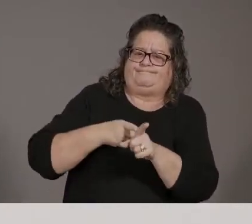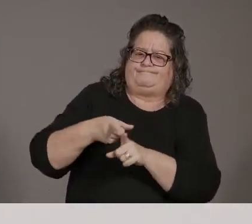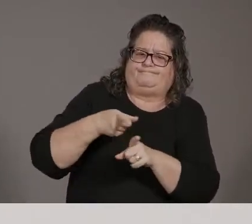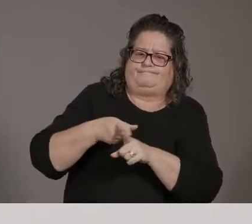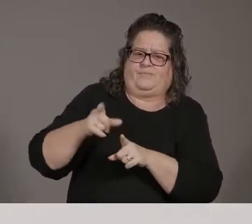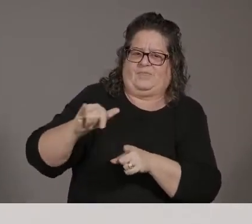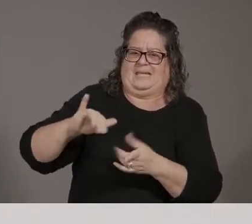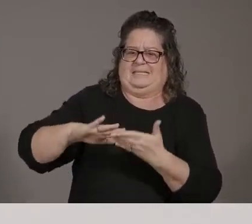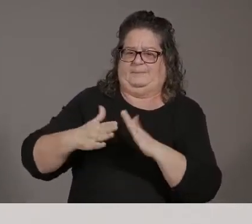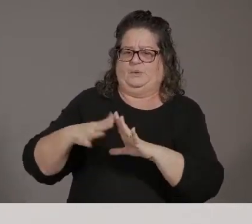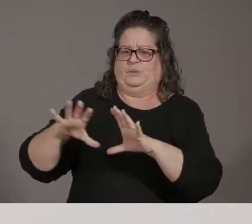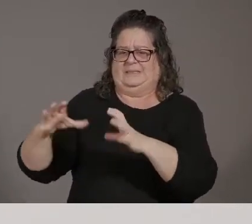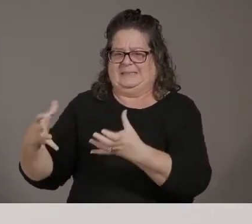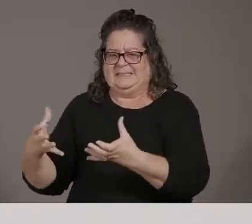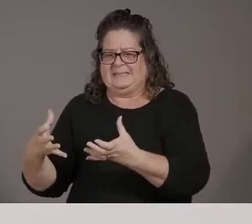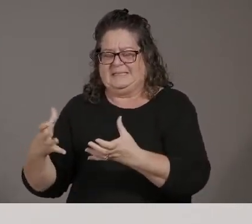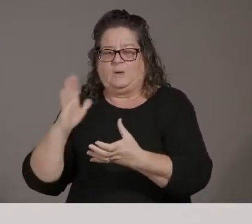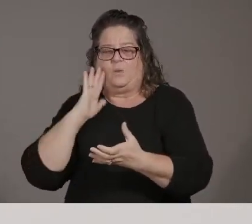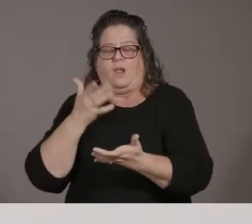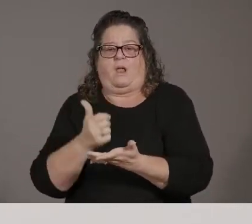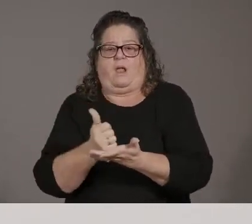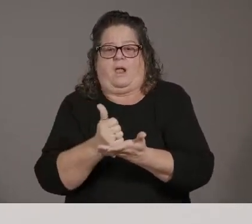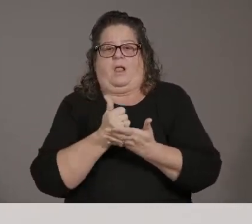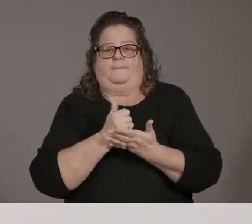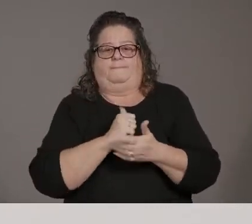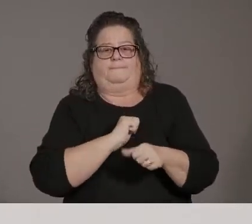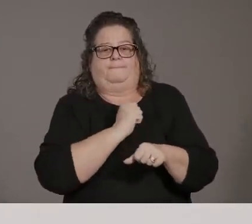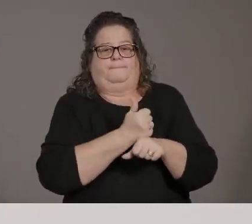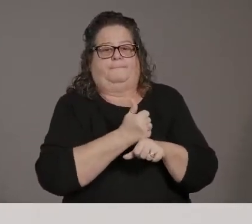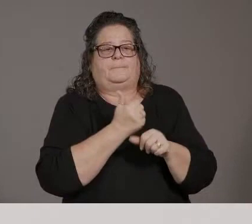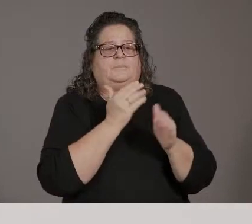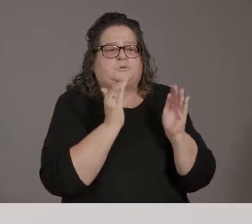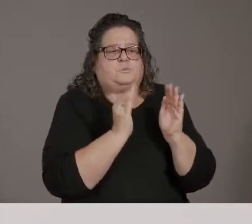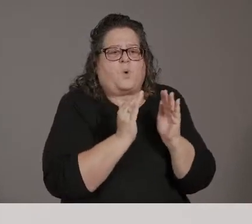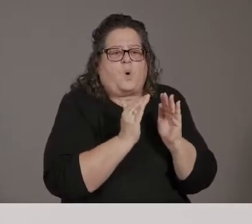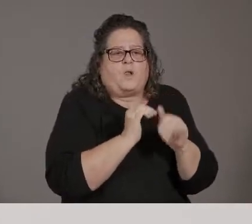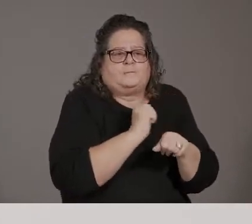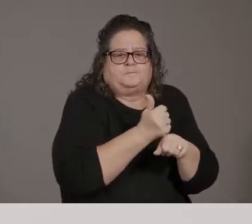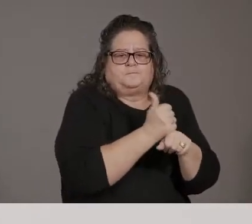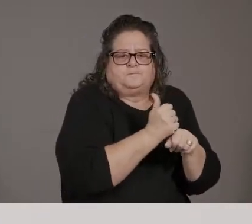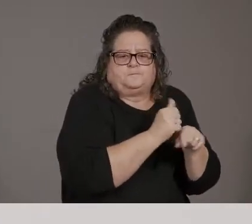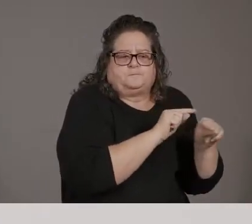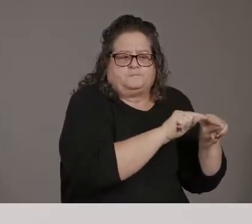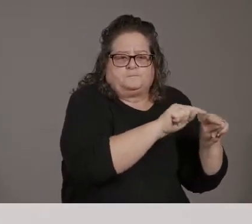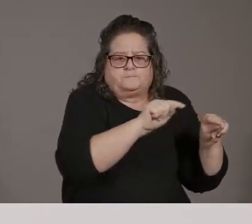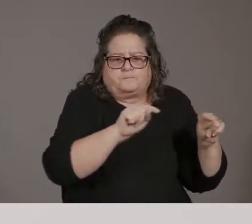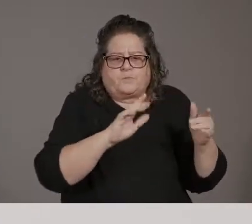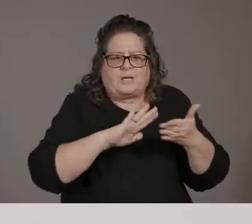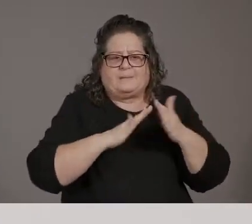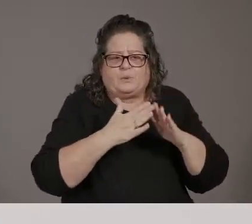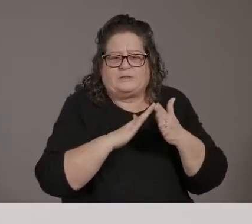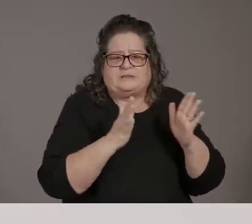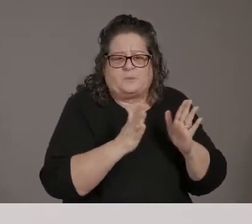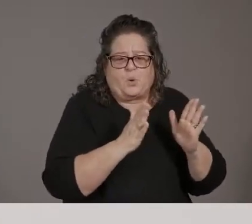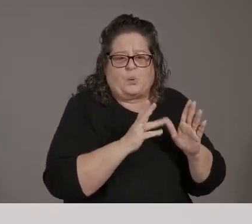the, uh, business-based, uh, vaccination sites so that they can get it farther out into the community.